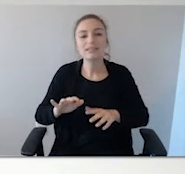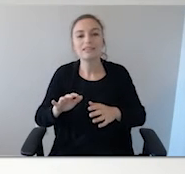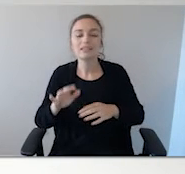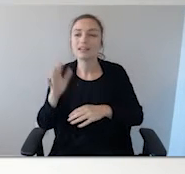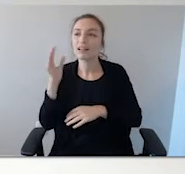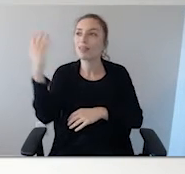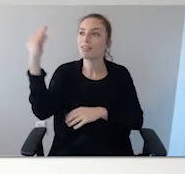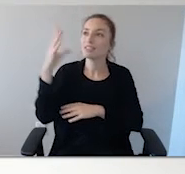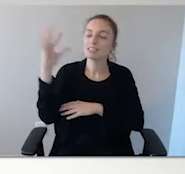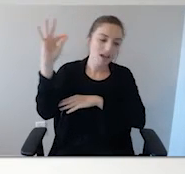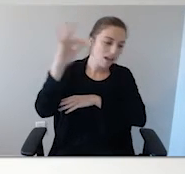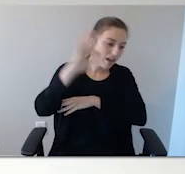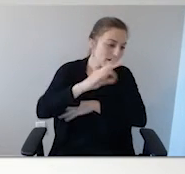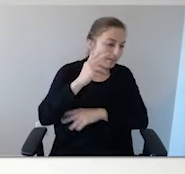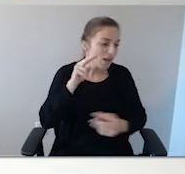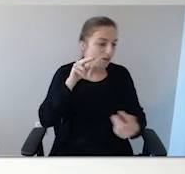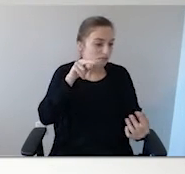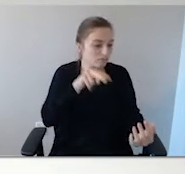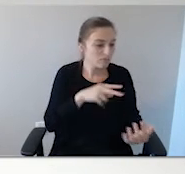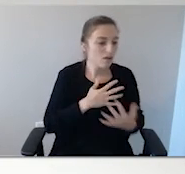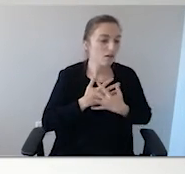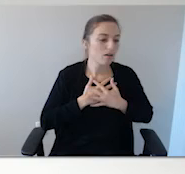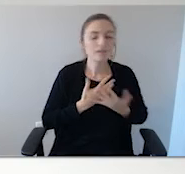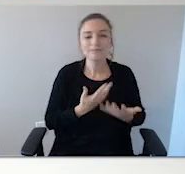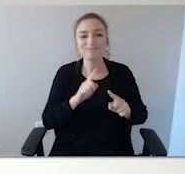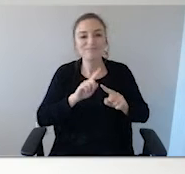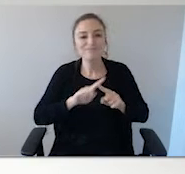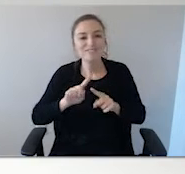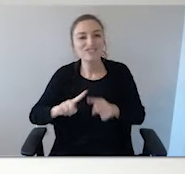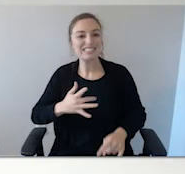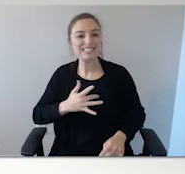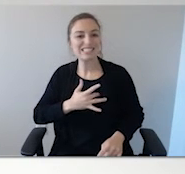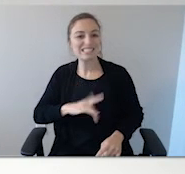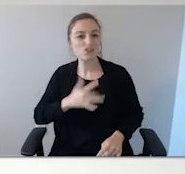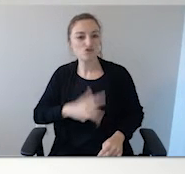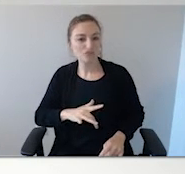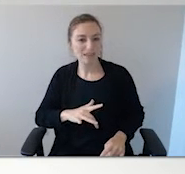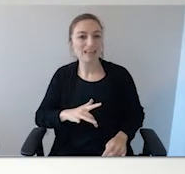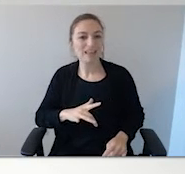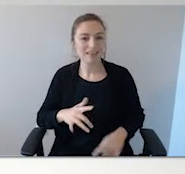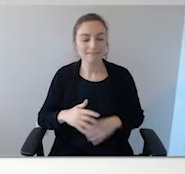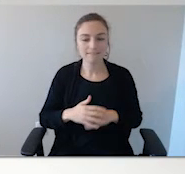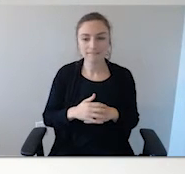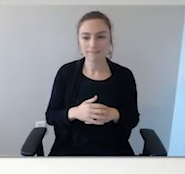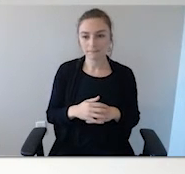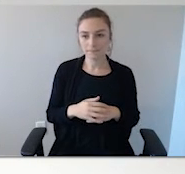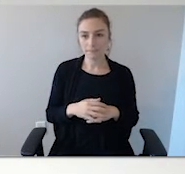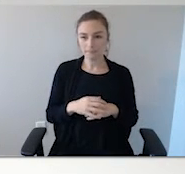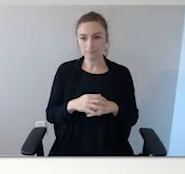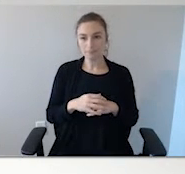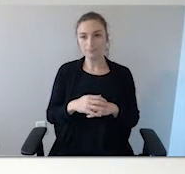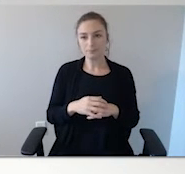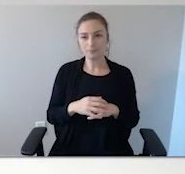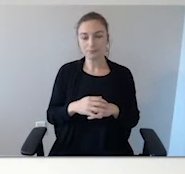on their skin. So, definitely sensory issues that pertain to them being drawn to water.